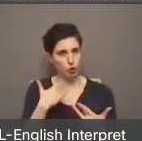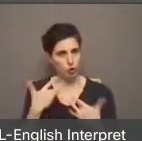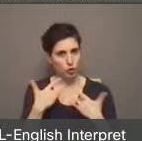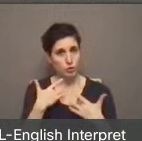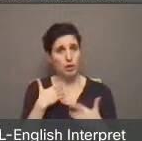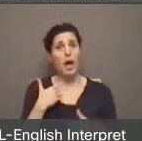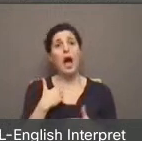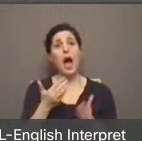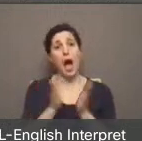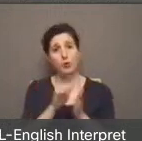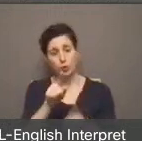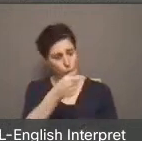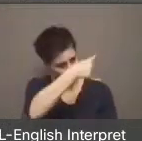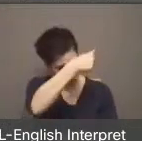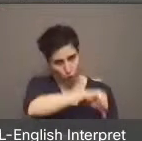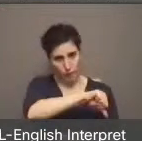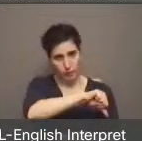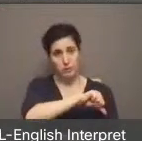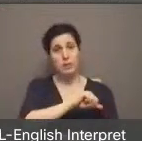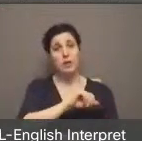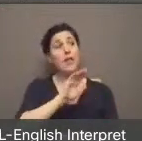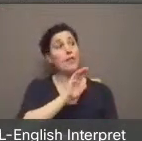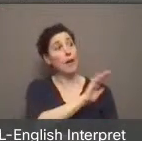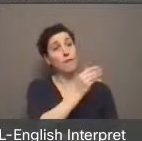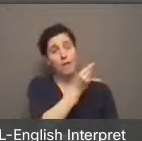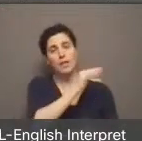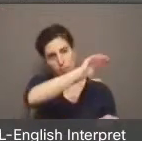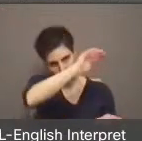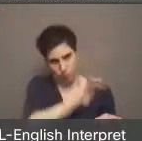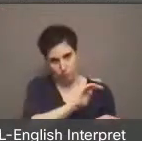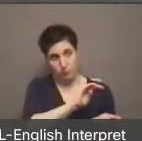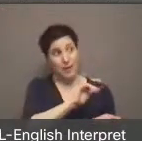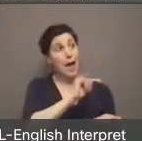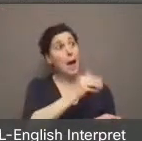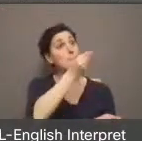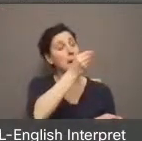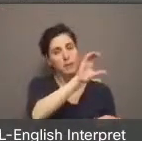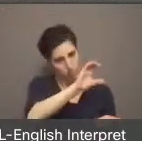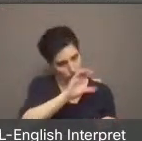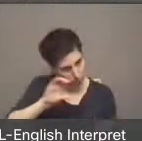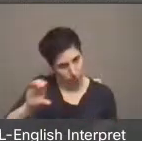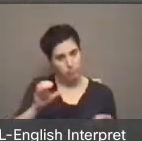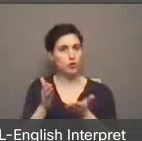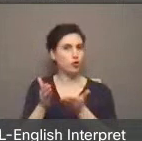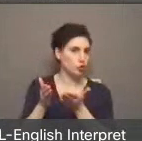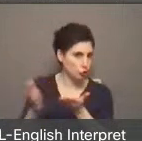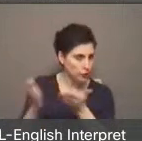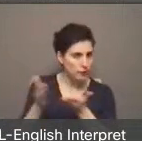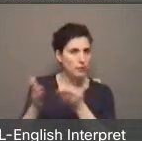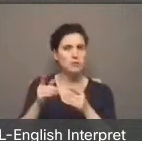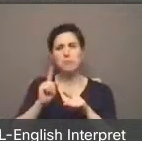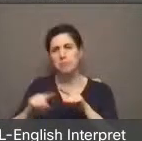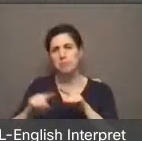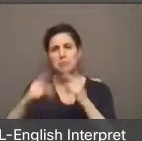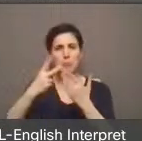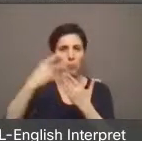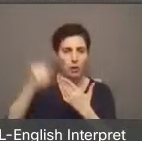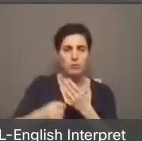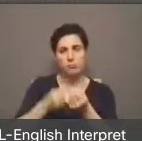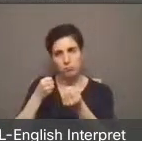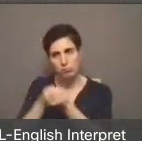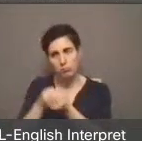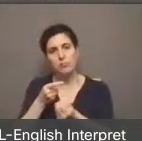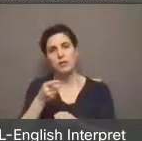this budget increase and to actively defund the Toronto Police Service, redirecting those funds towards services and initiatives that actually support community